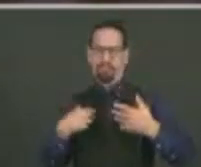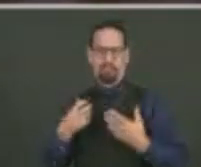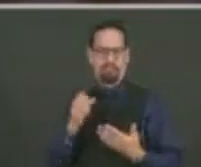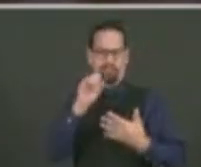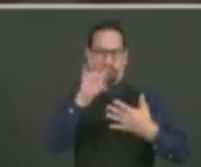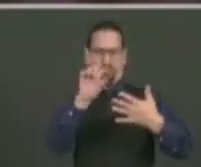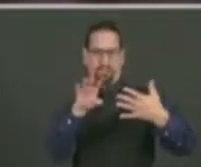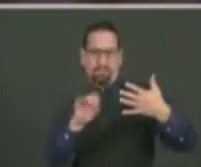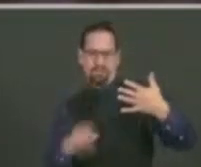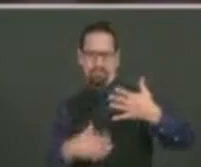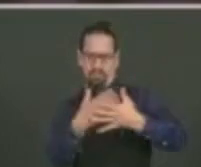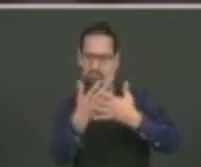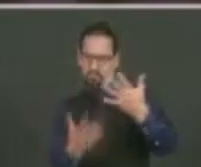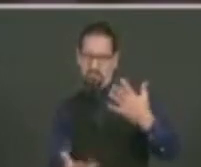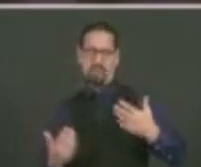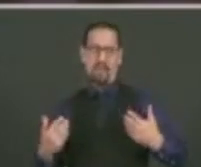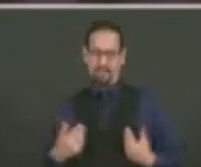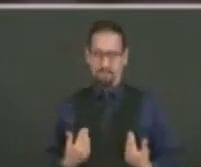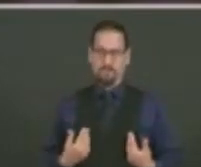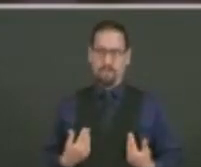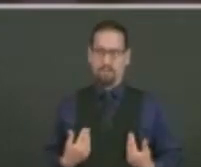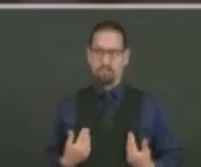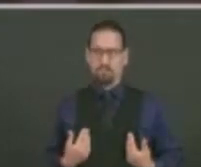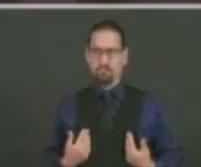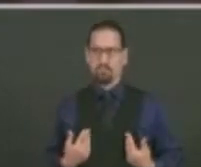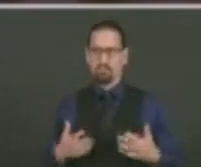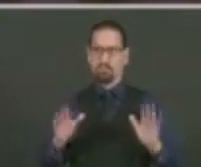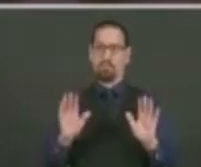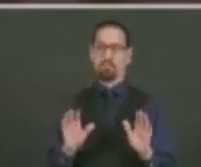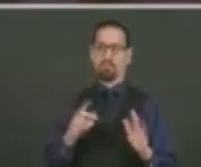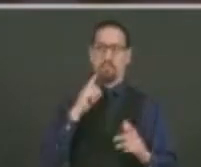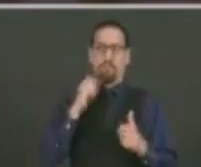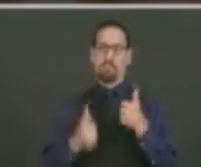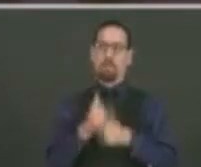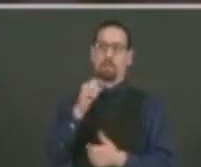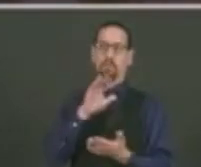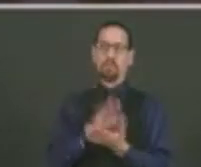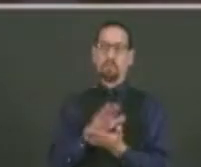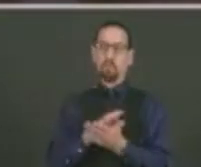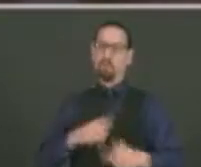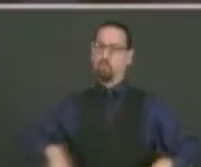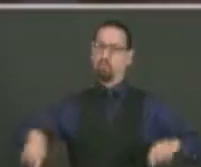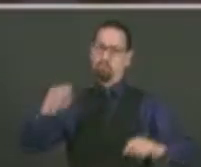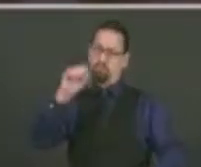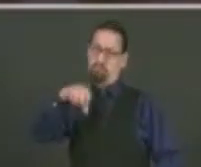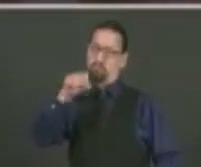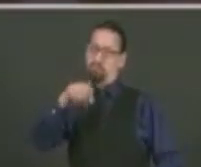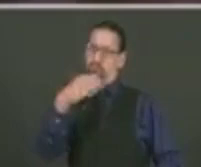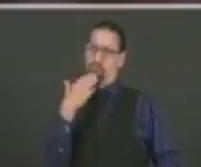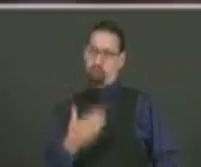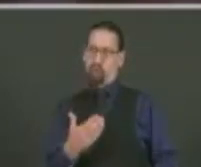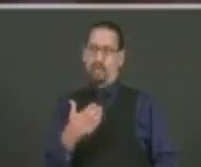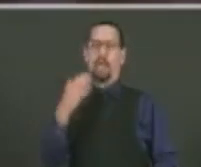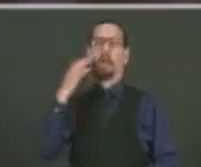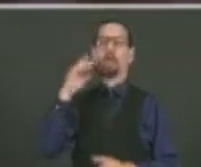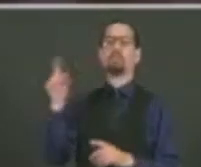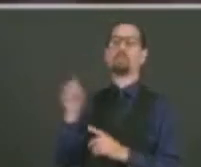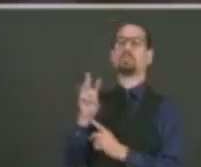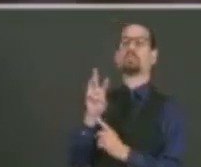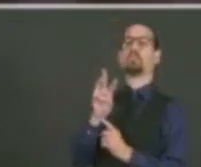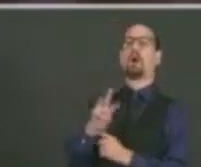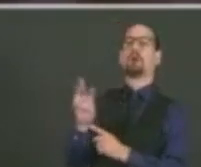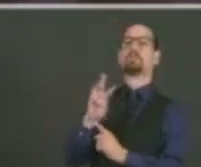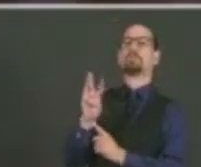So, and by and large, they are all doing a pretty good job. I mean, you do have districts like Warwick who said, we're not going to try and